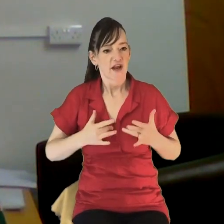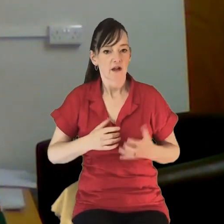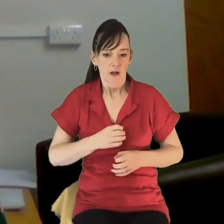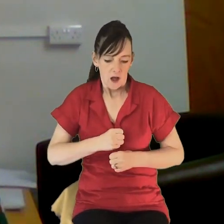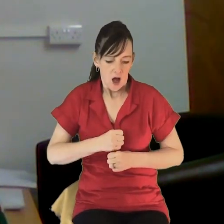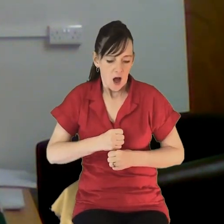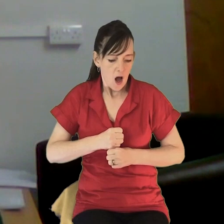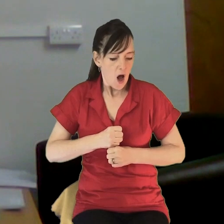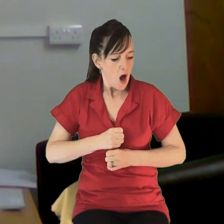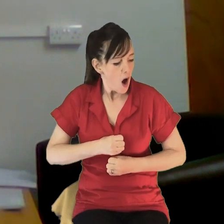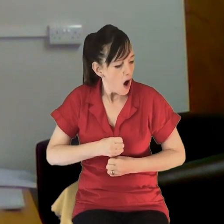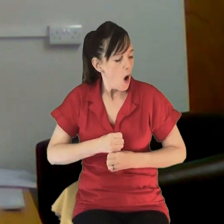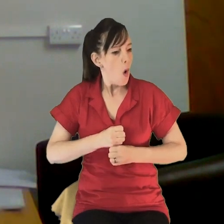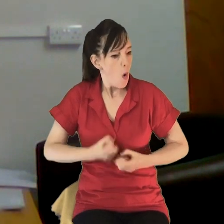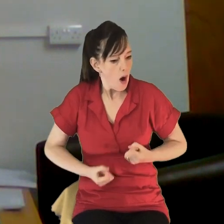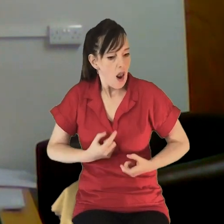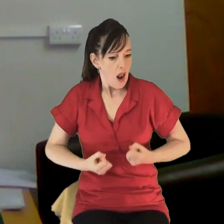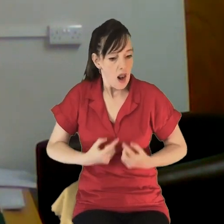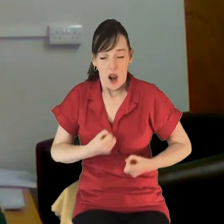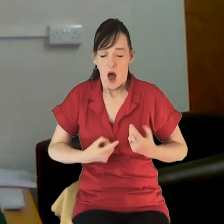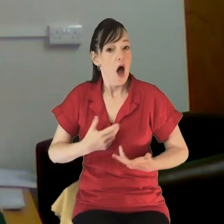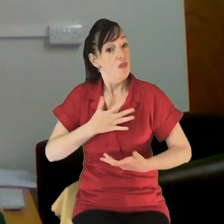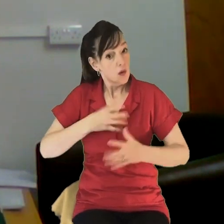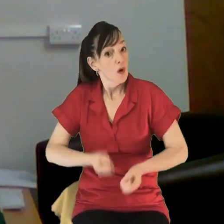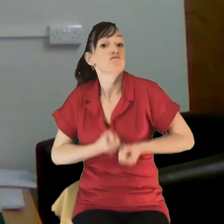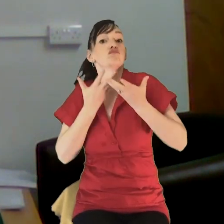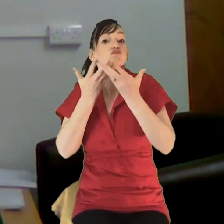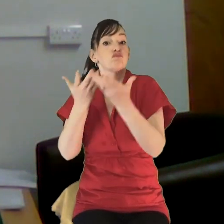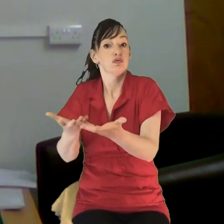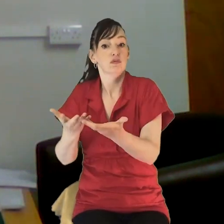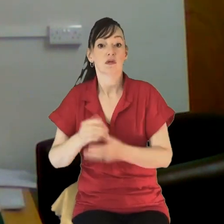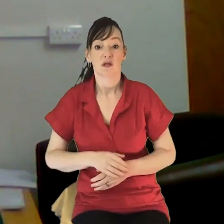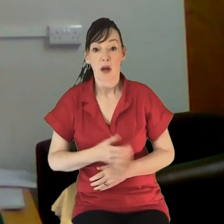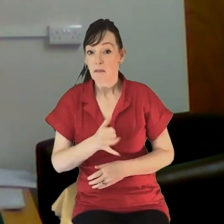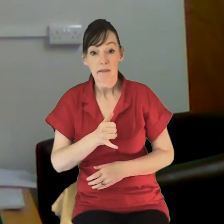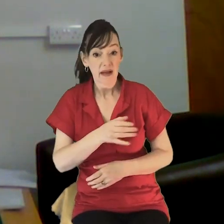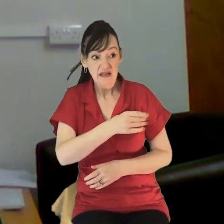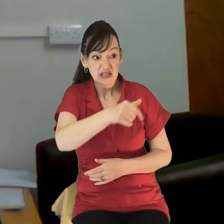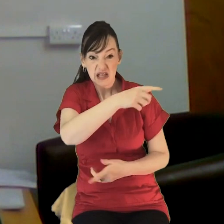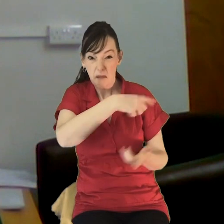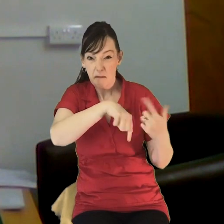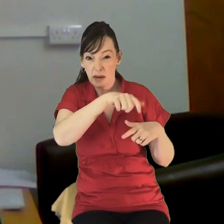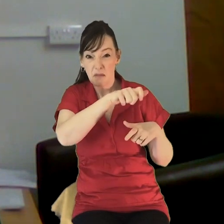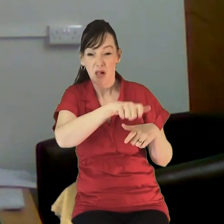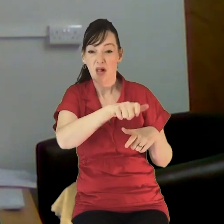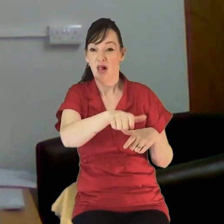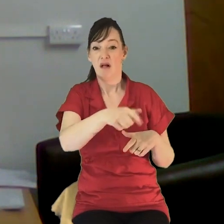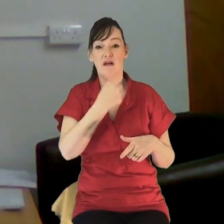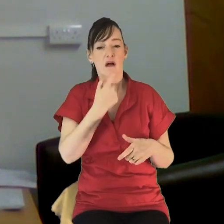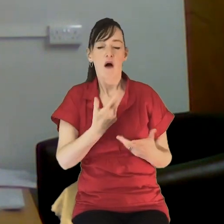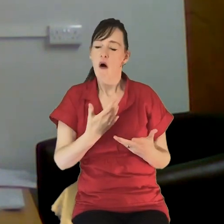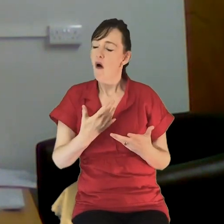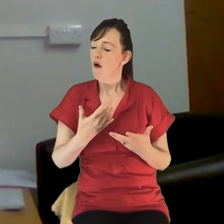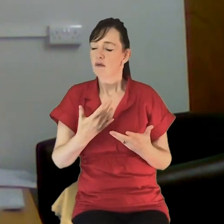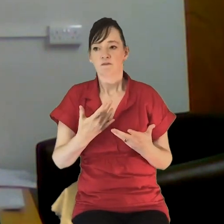I think there'll be a real variety of experiences of lockdown. For some, it will have been perhaps the hardest time of their lives. And for others,